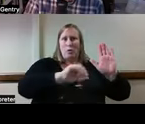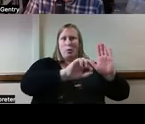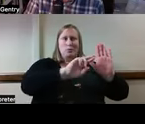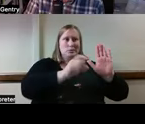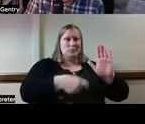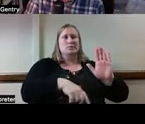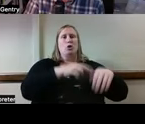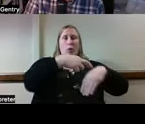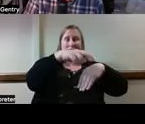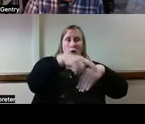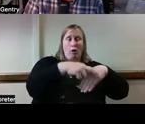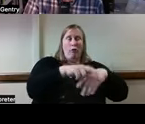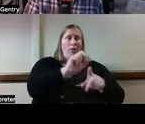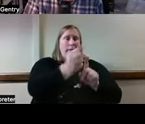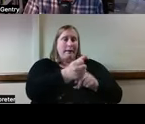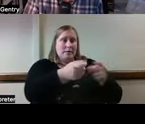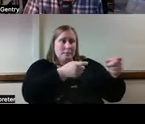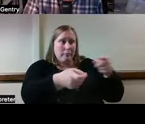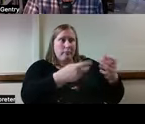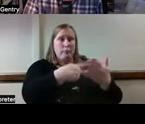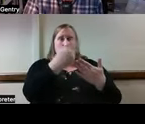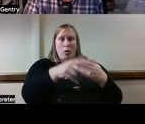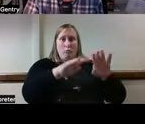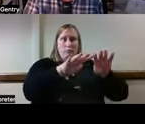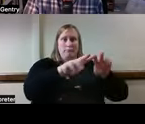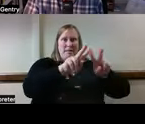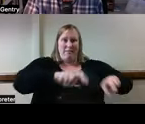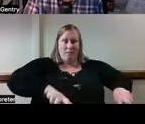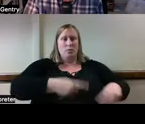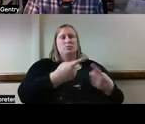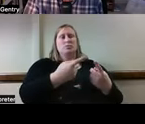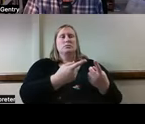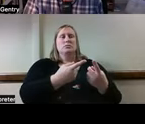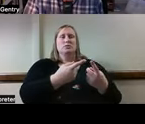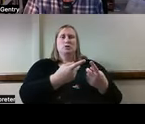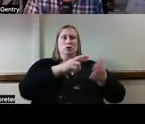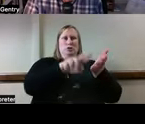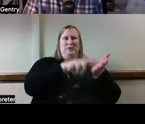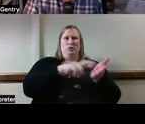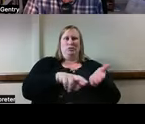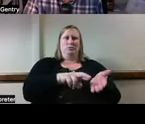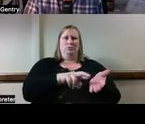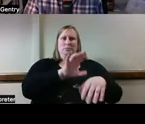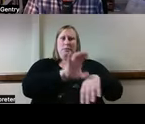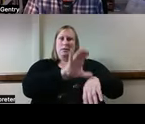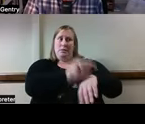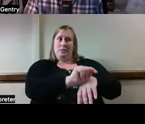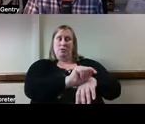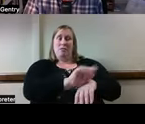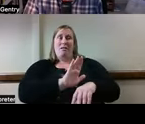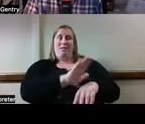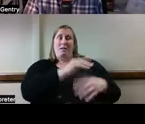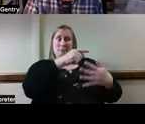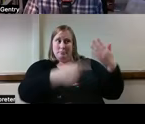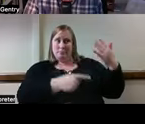case management, program evaluation, research and consultation. And again, that scope of practice is